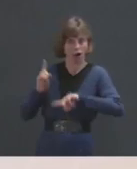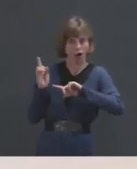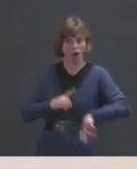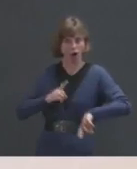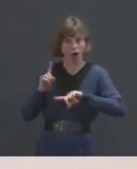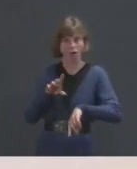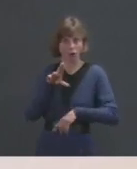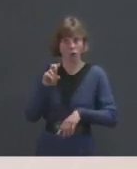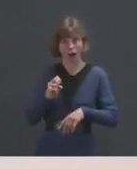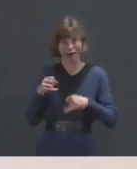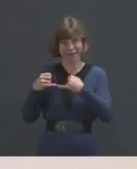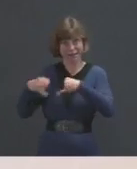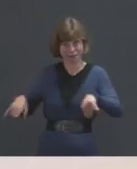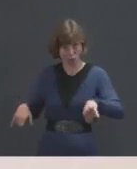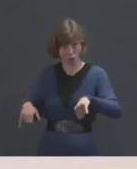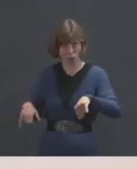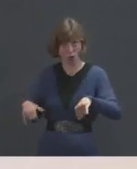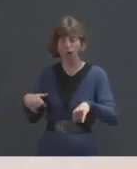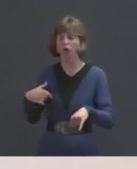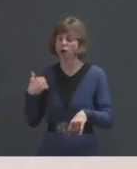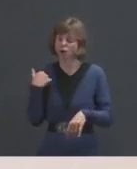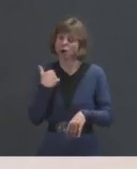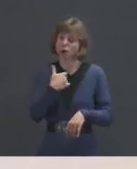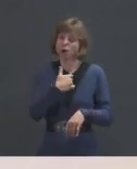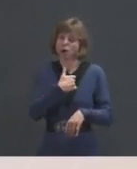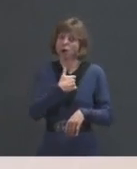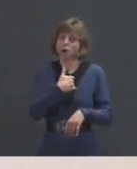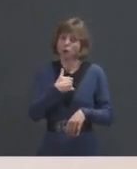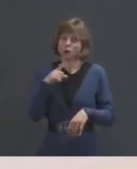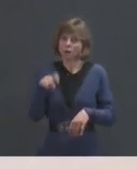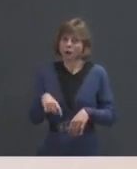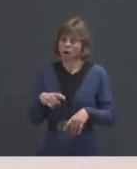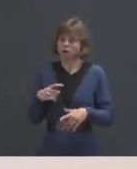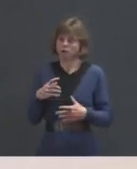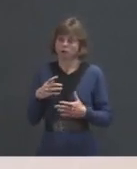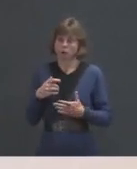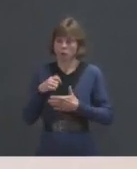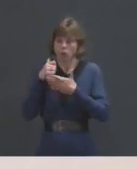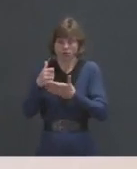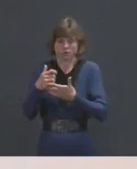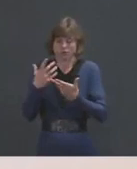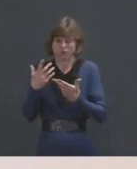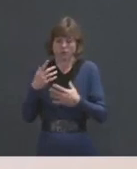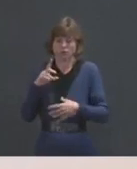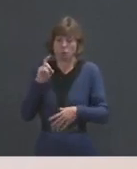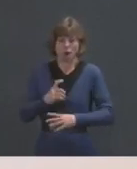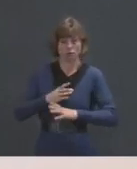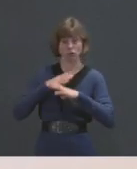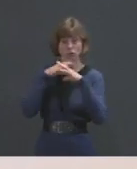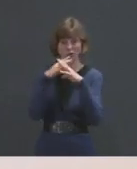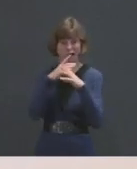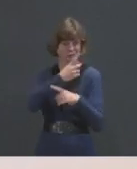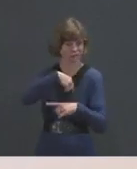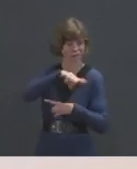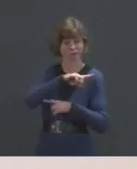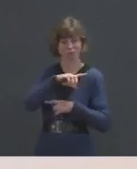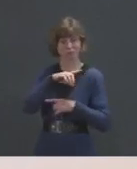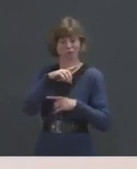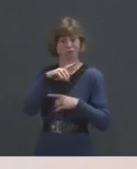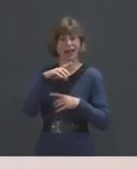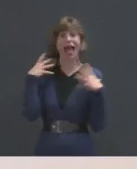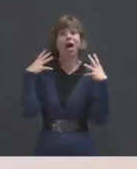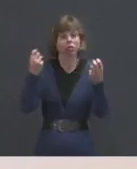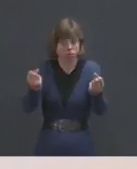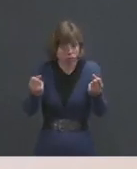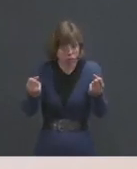we are obligated to, in the service of public health, including the health of the very people who are thinking of coming,